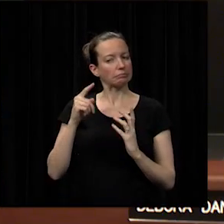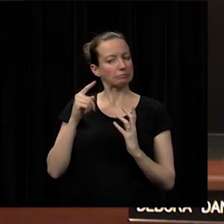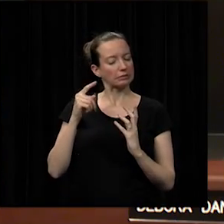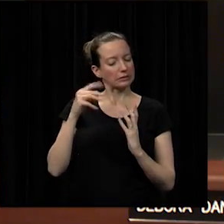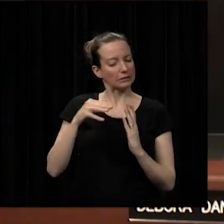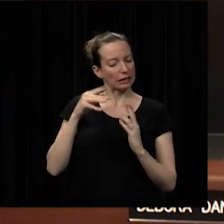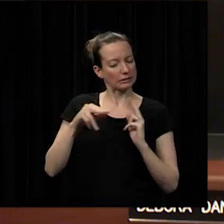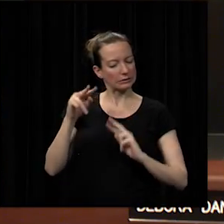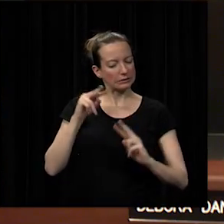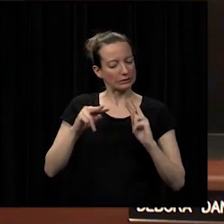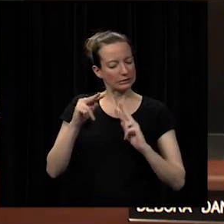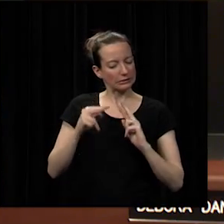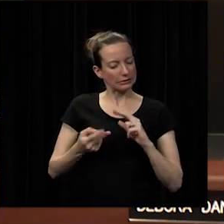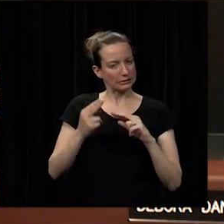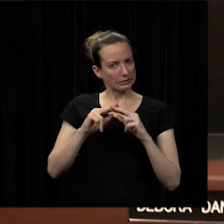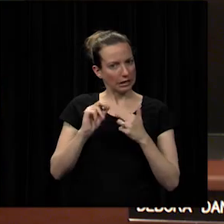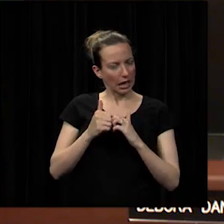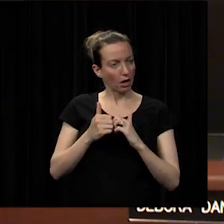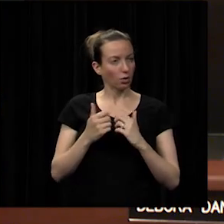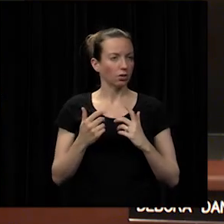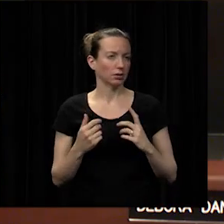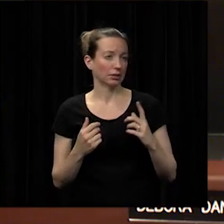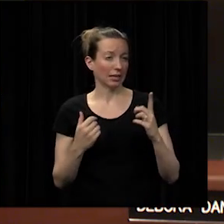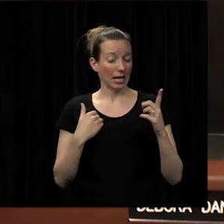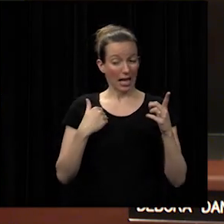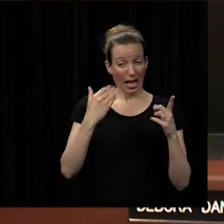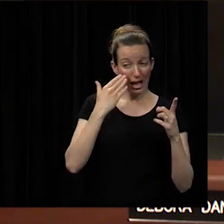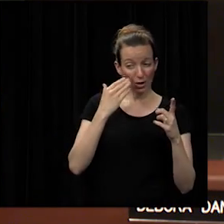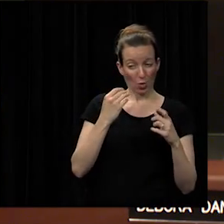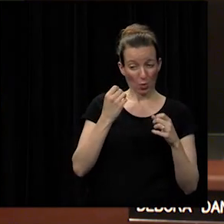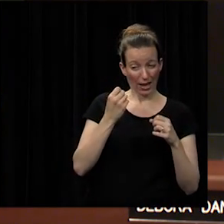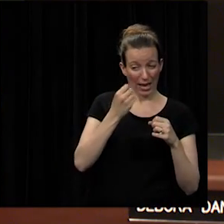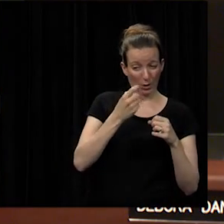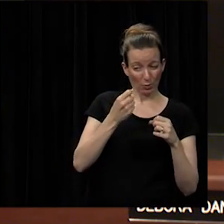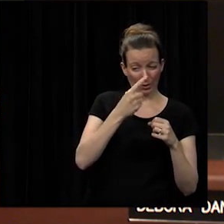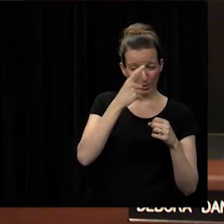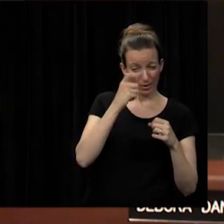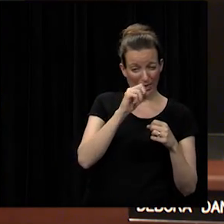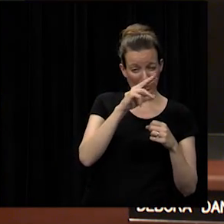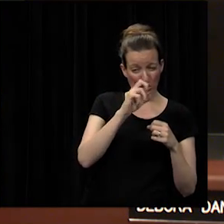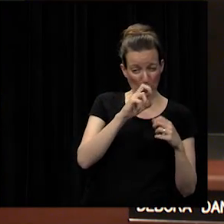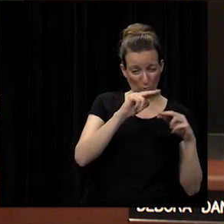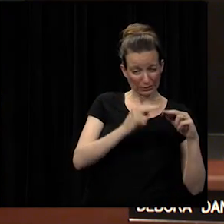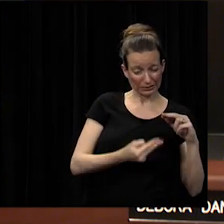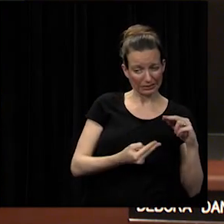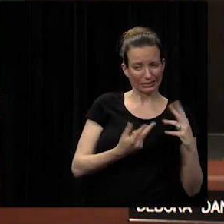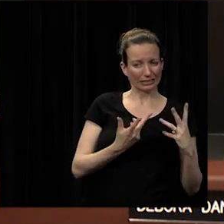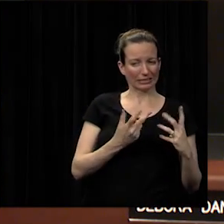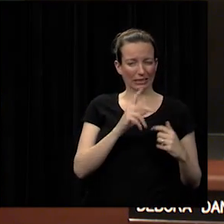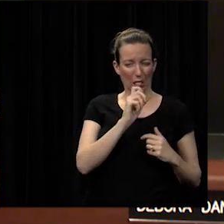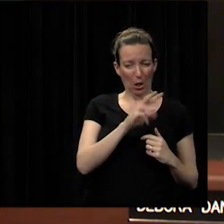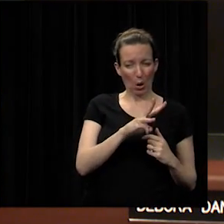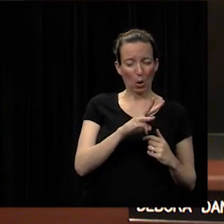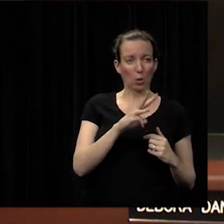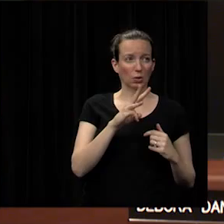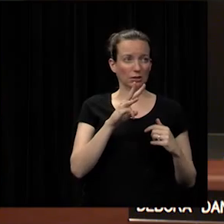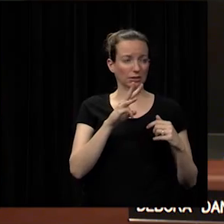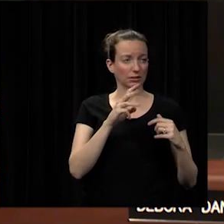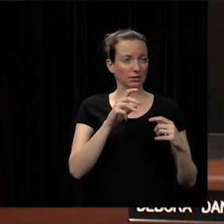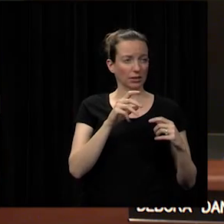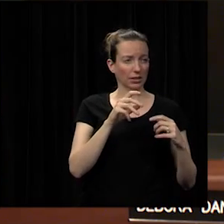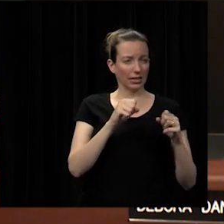i know we only do this annually but again because that score is a little bit low and that's something that's really out in the public quite a is that something we can go back and